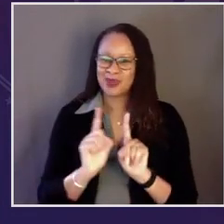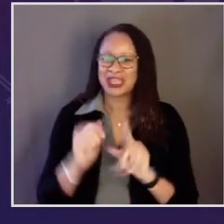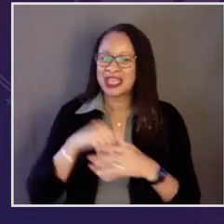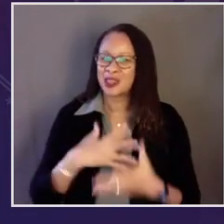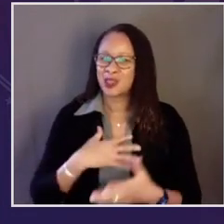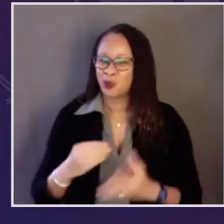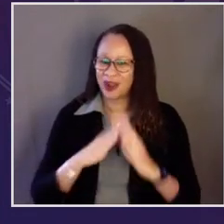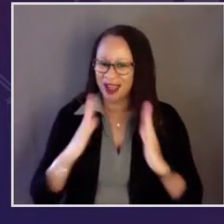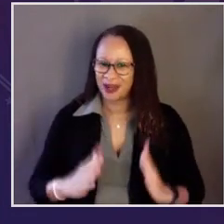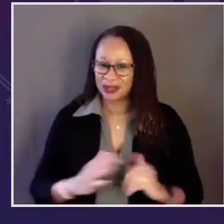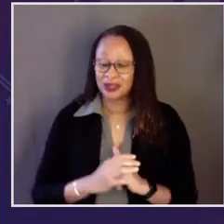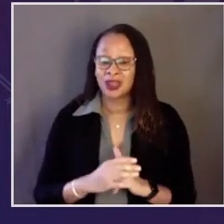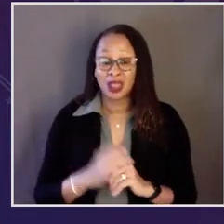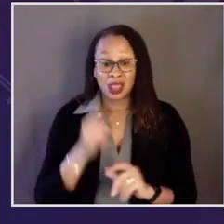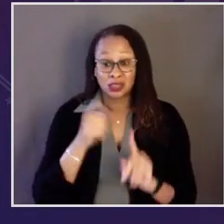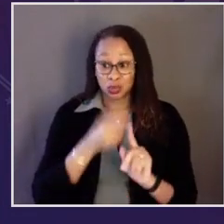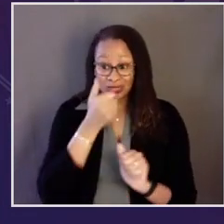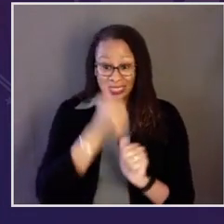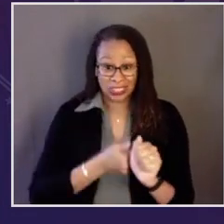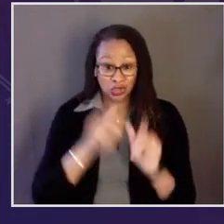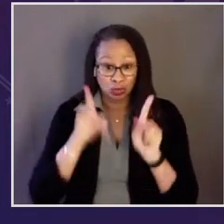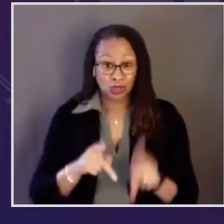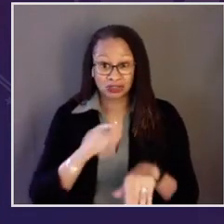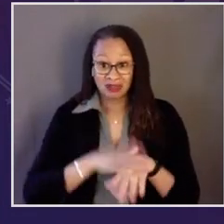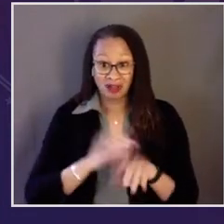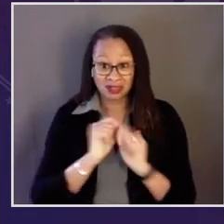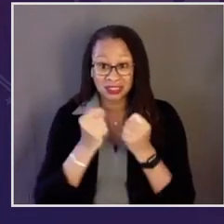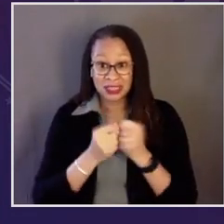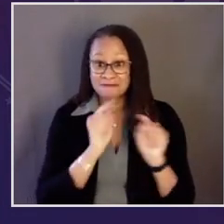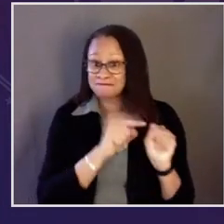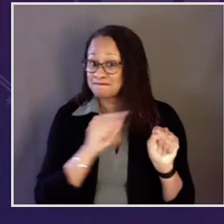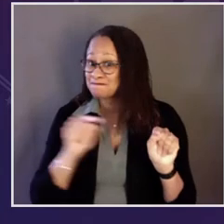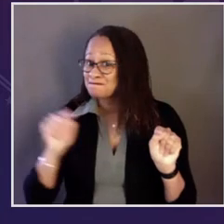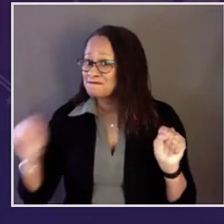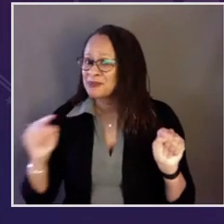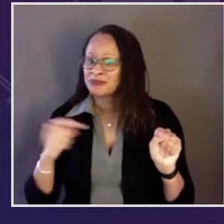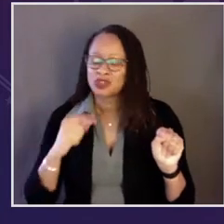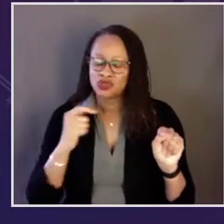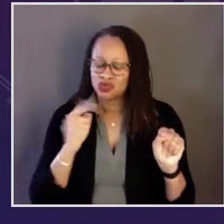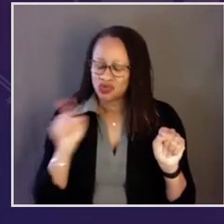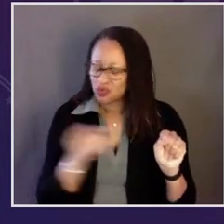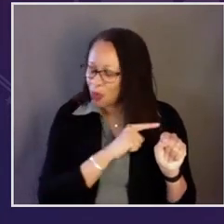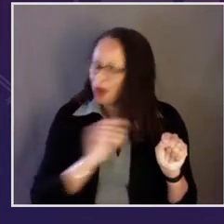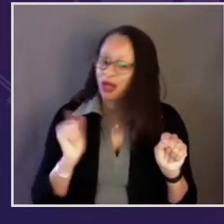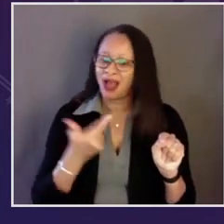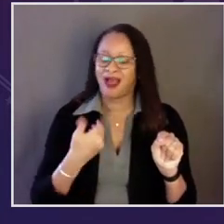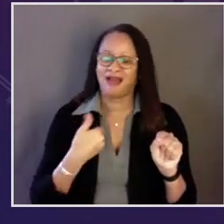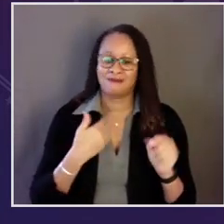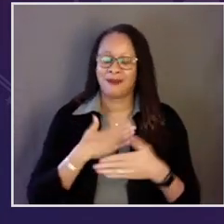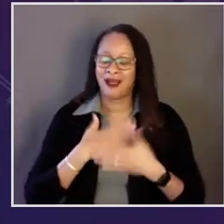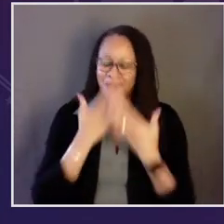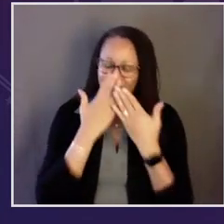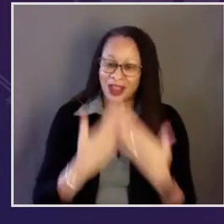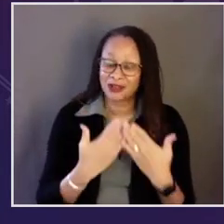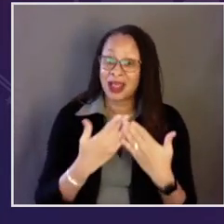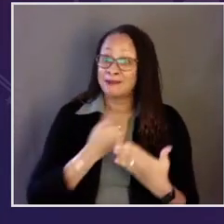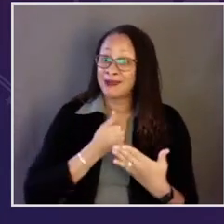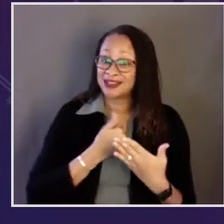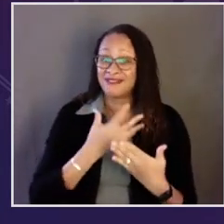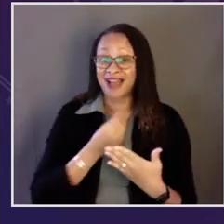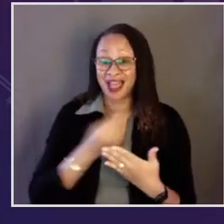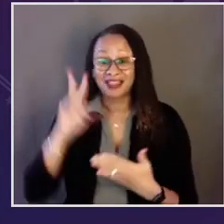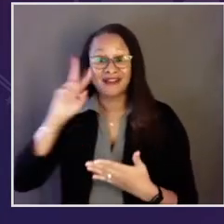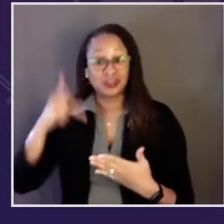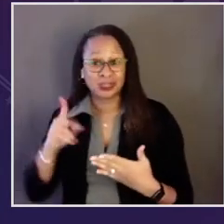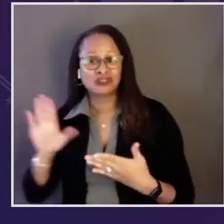she was willing to come back and be at my side in the White House. To each of you on this team, you